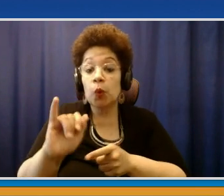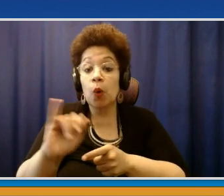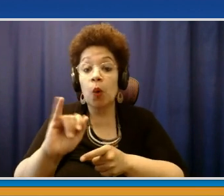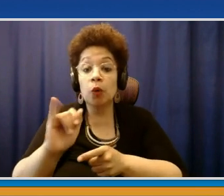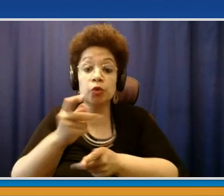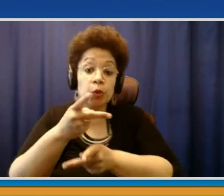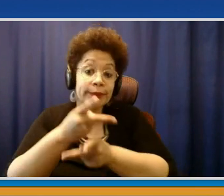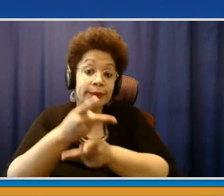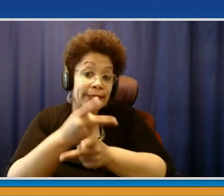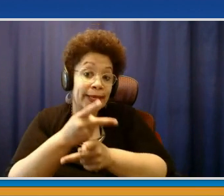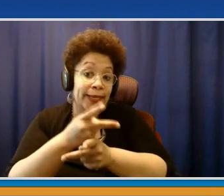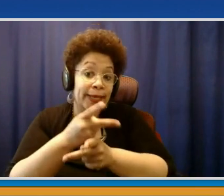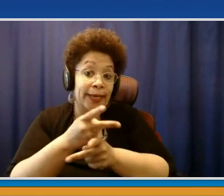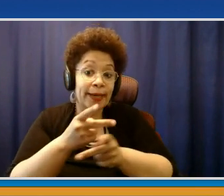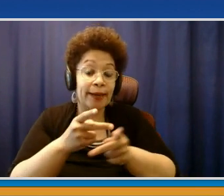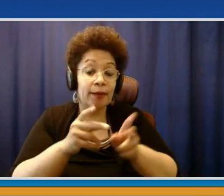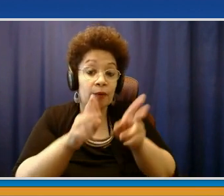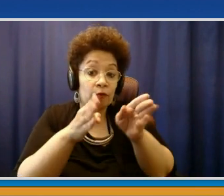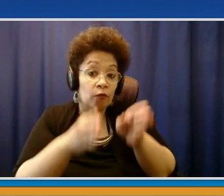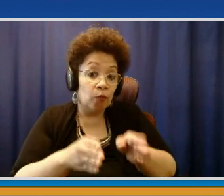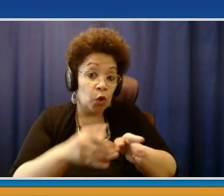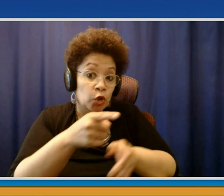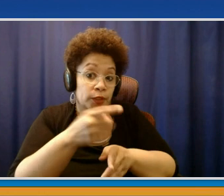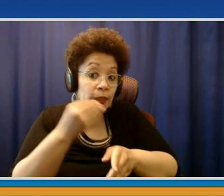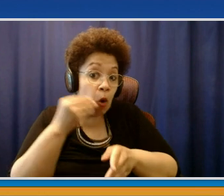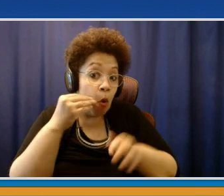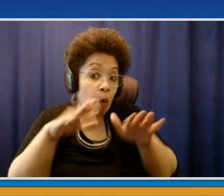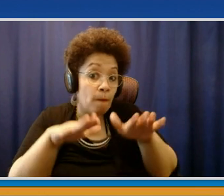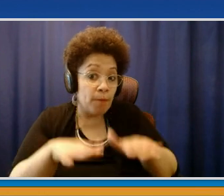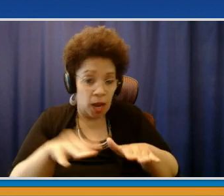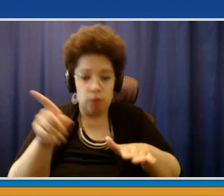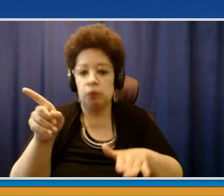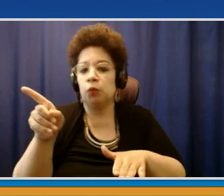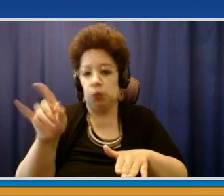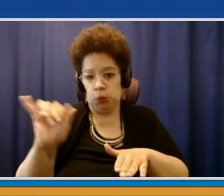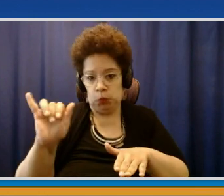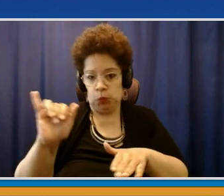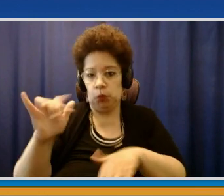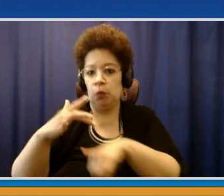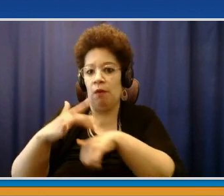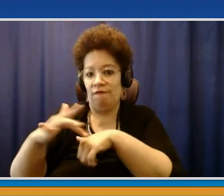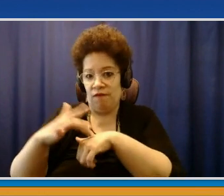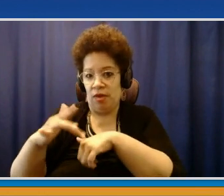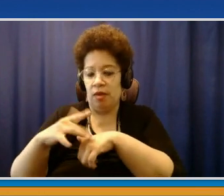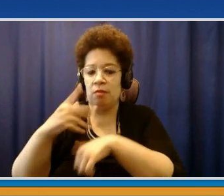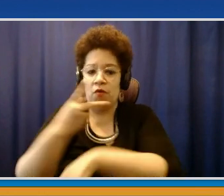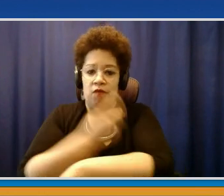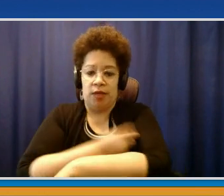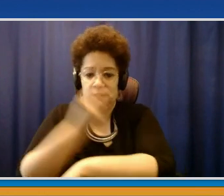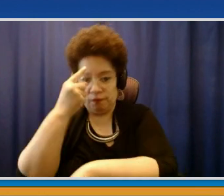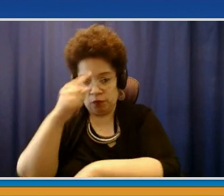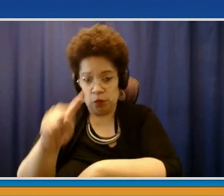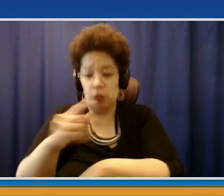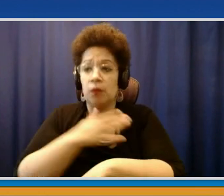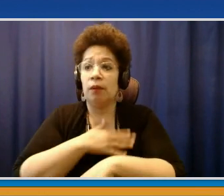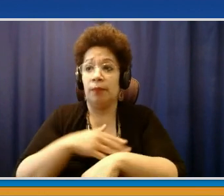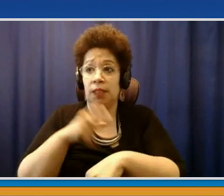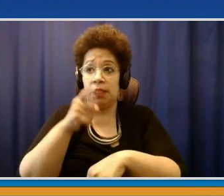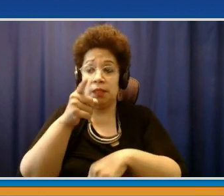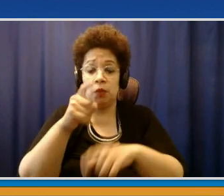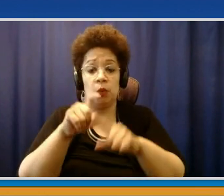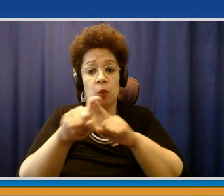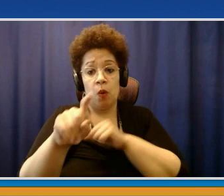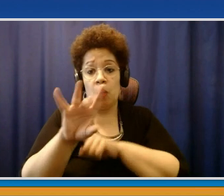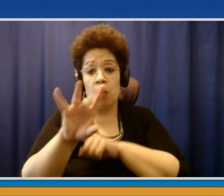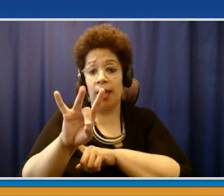by calling 813-6300. That's the Department of Senior Programs and Services. Do it today because